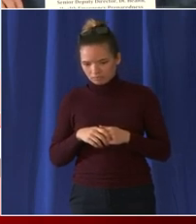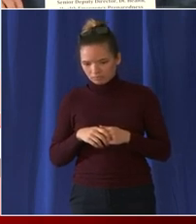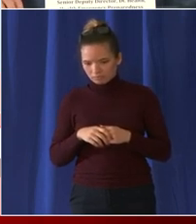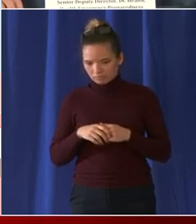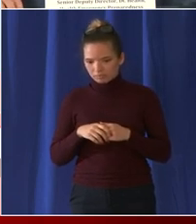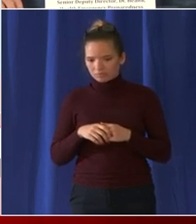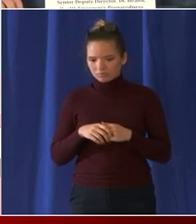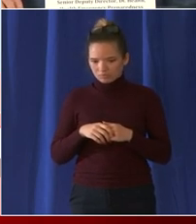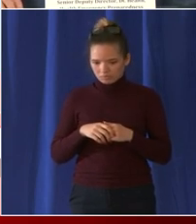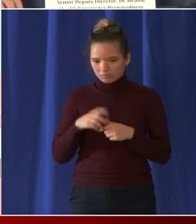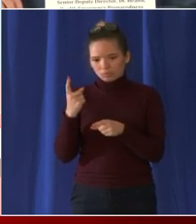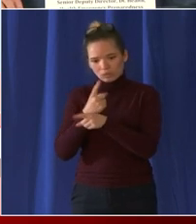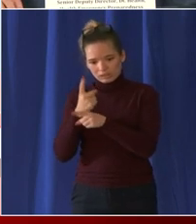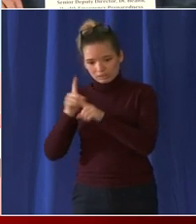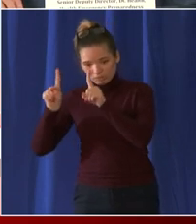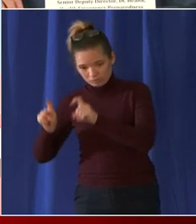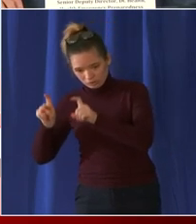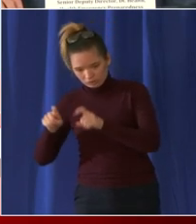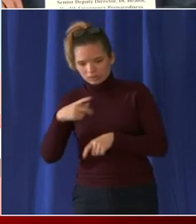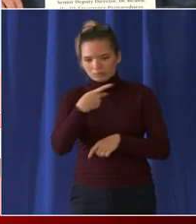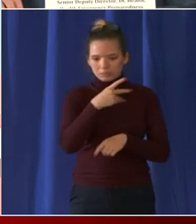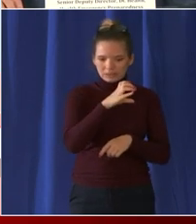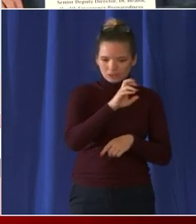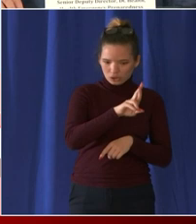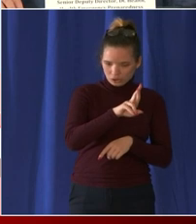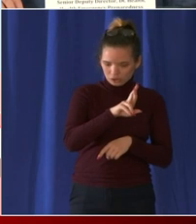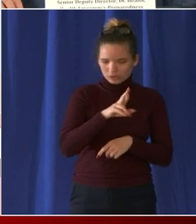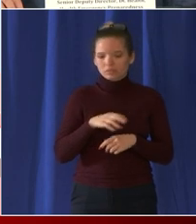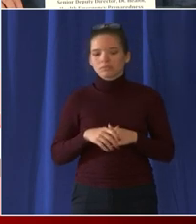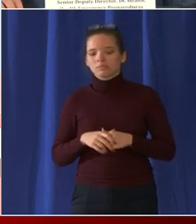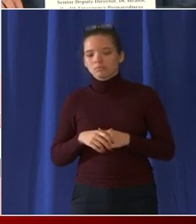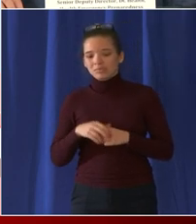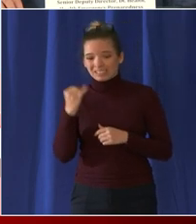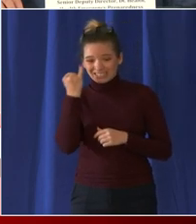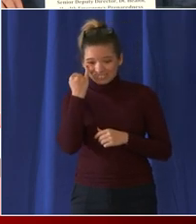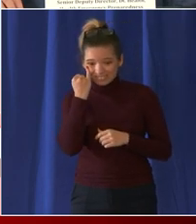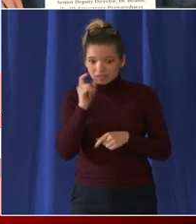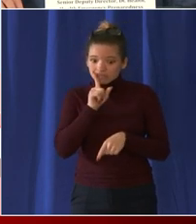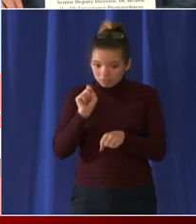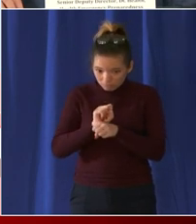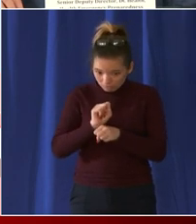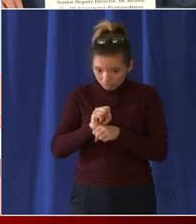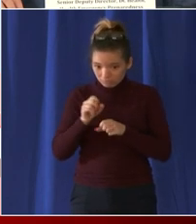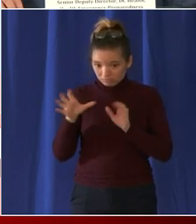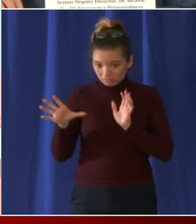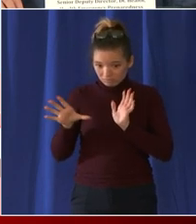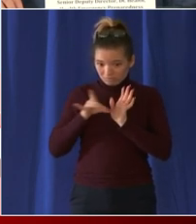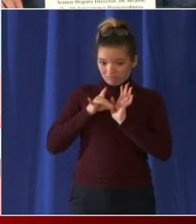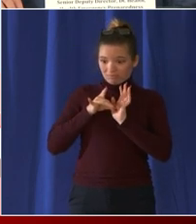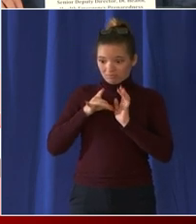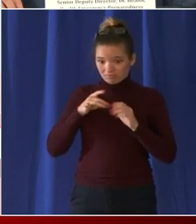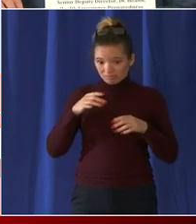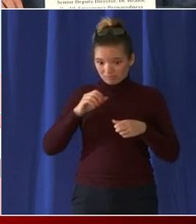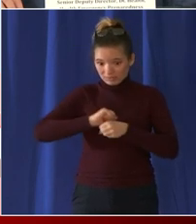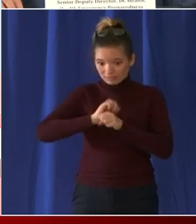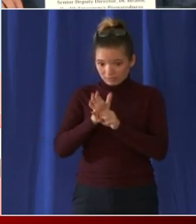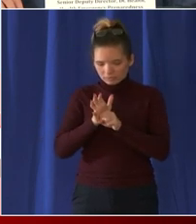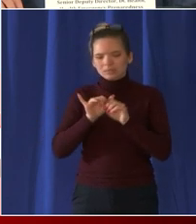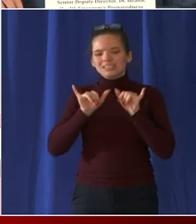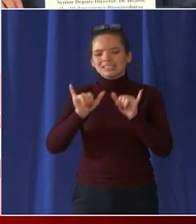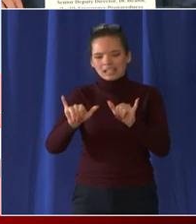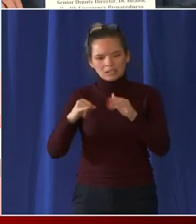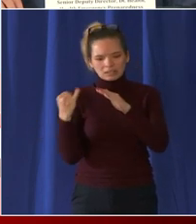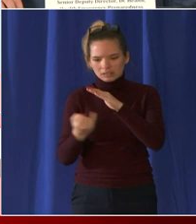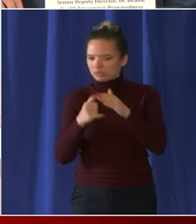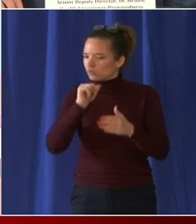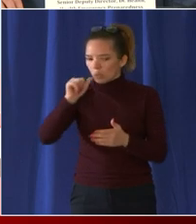you to as soon as you find out you're positive we want you to immediately isolate yourself and make sure that you are not around other individuals and you'll do that